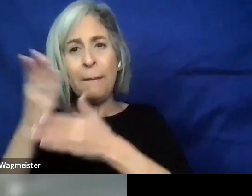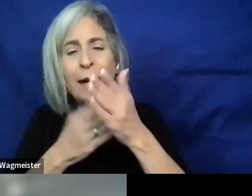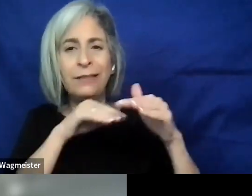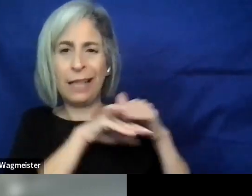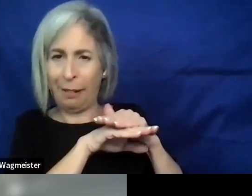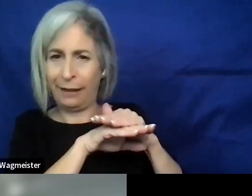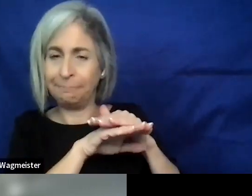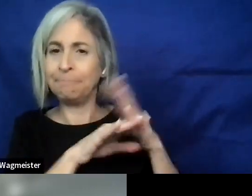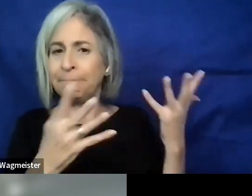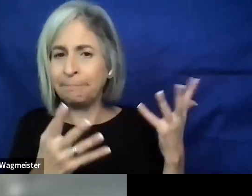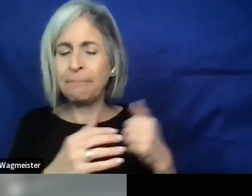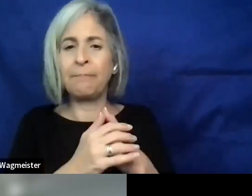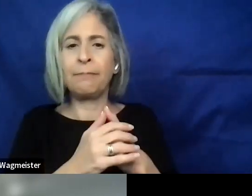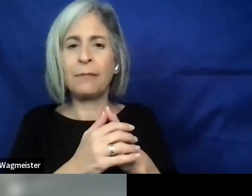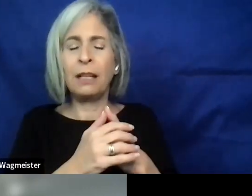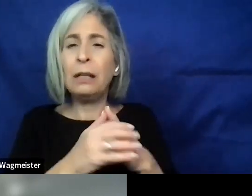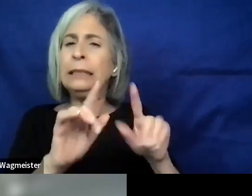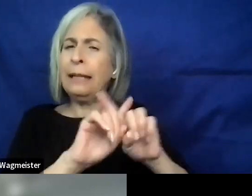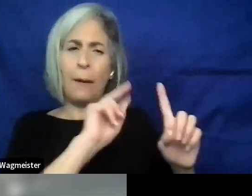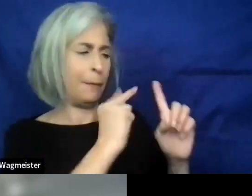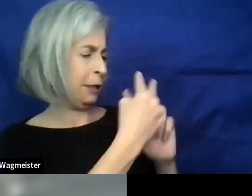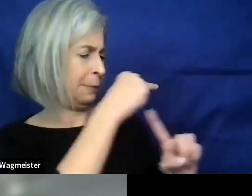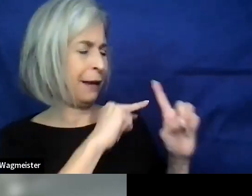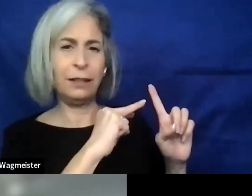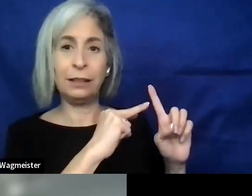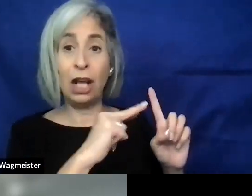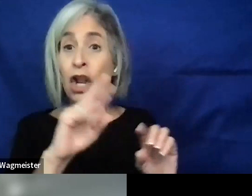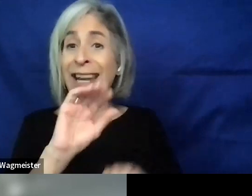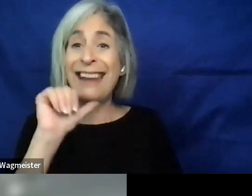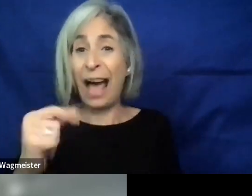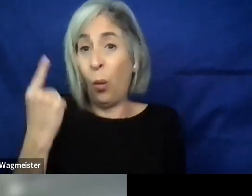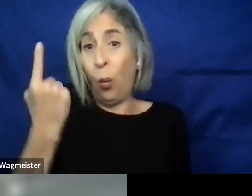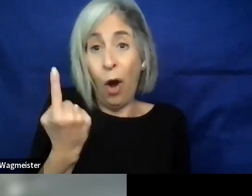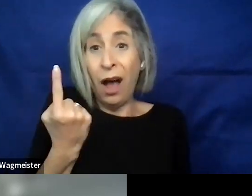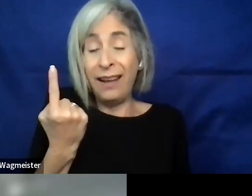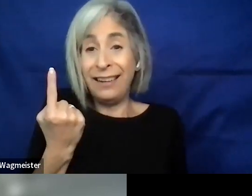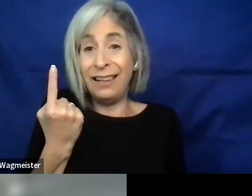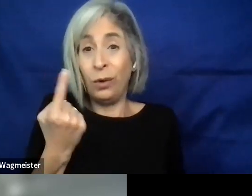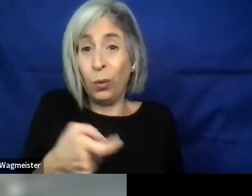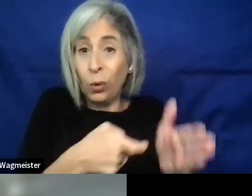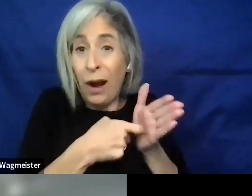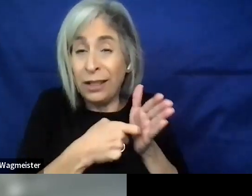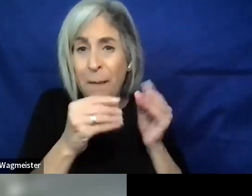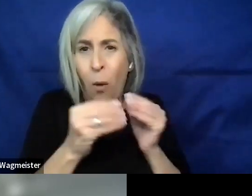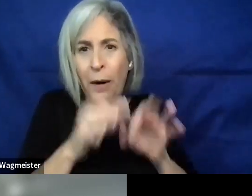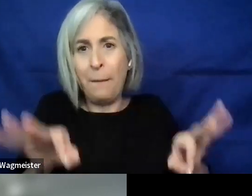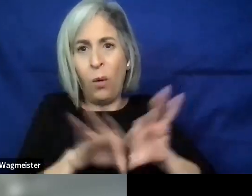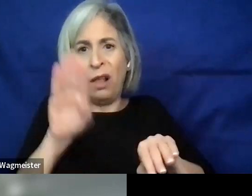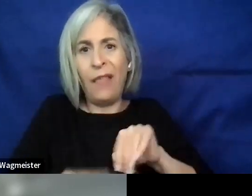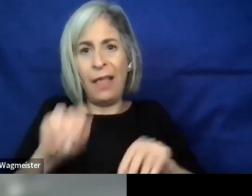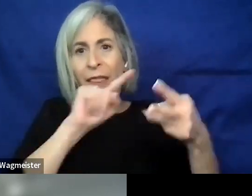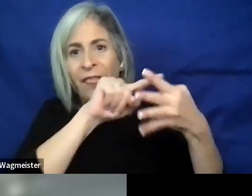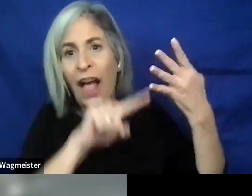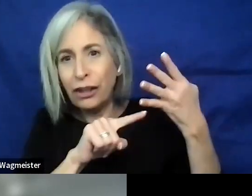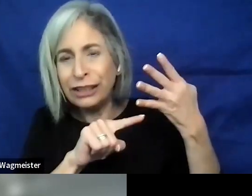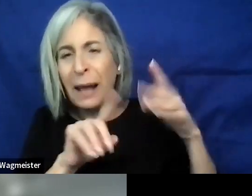we say from a conformance perspective, no one criterion is more important than another. But at the same time, on